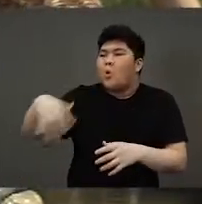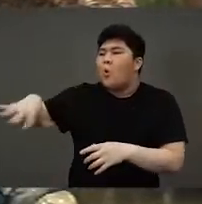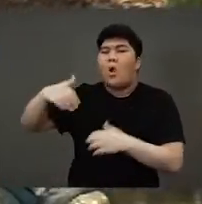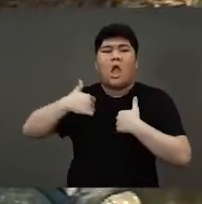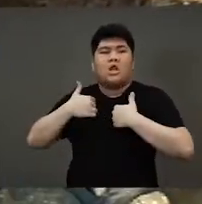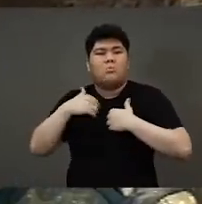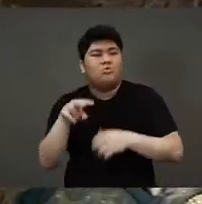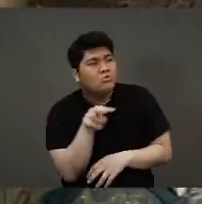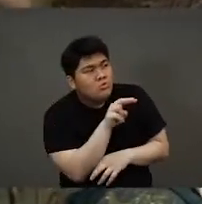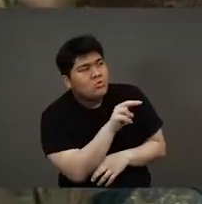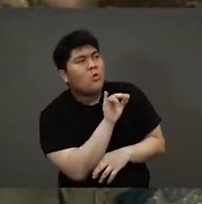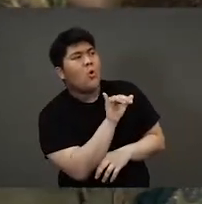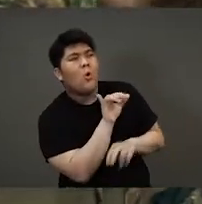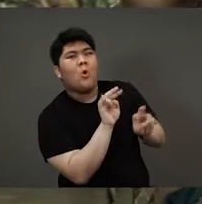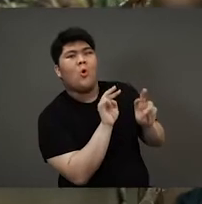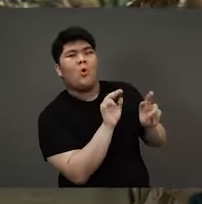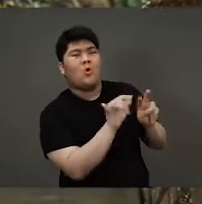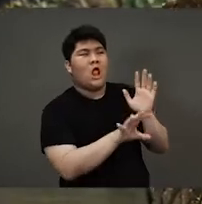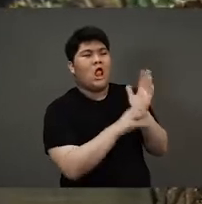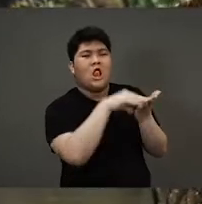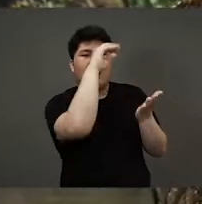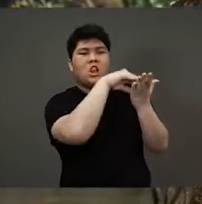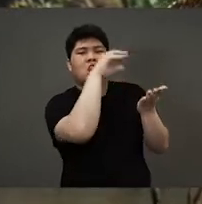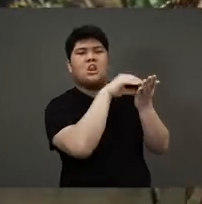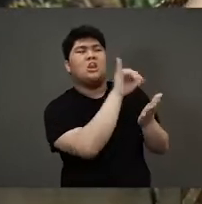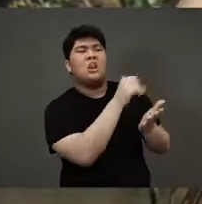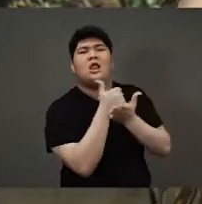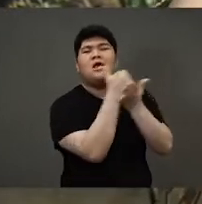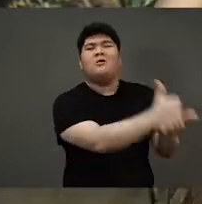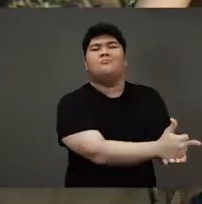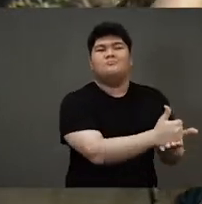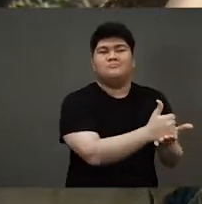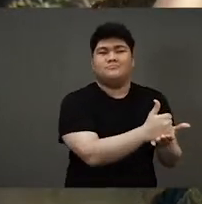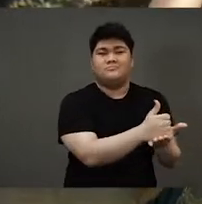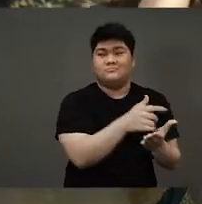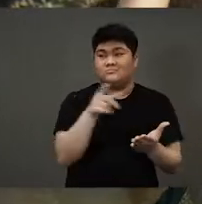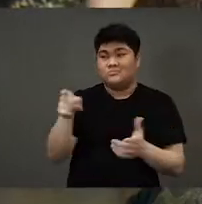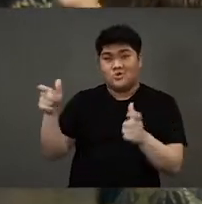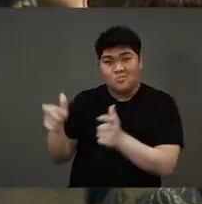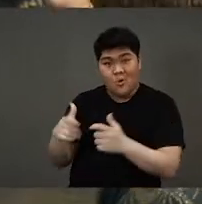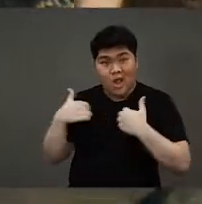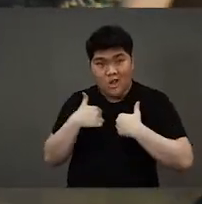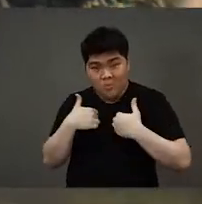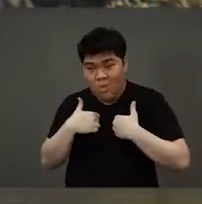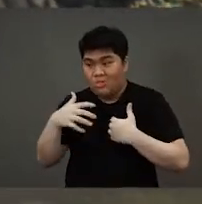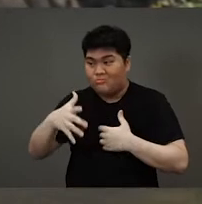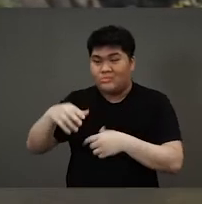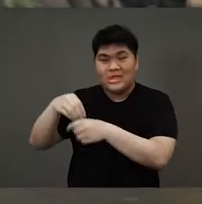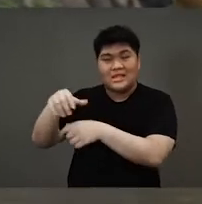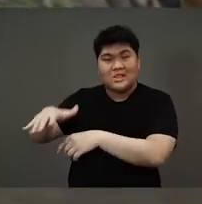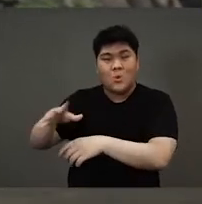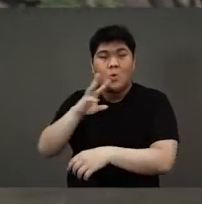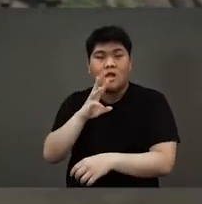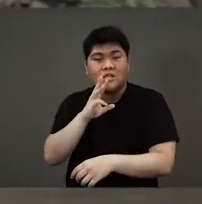by one, the other animals saw monkey and they came to help him. Now for the smaller animals and those that lived in the water,